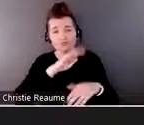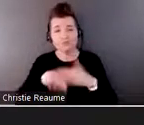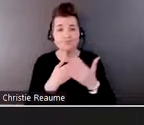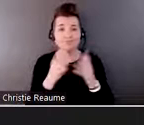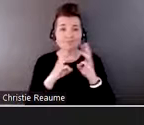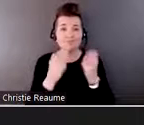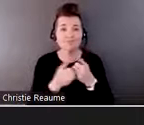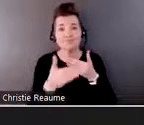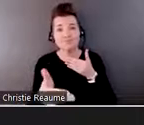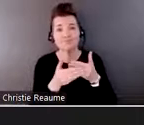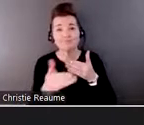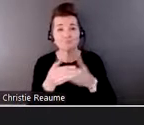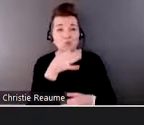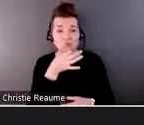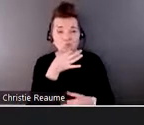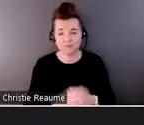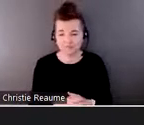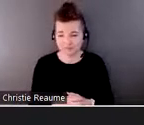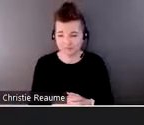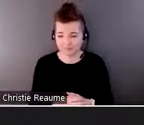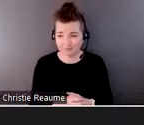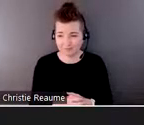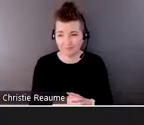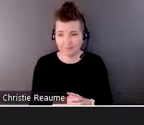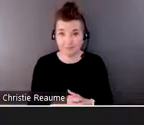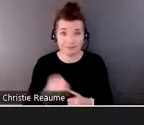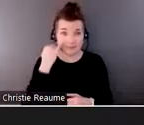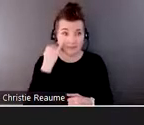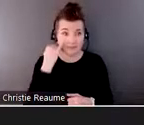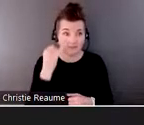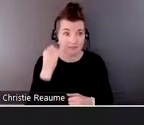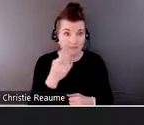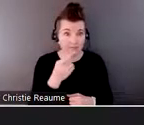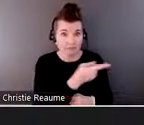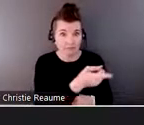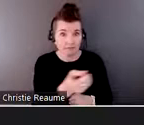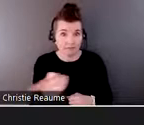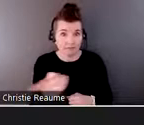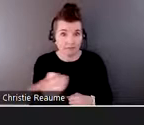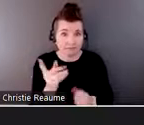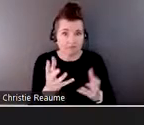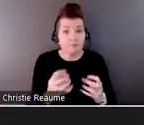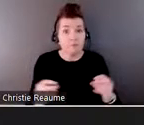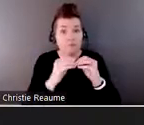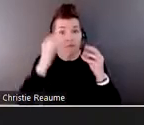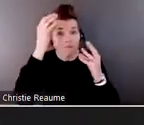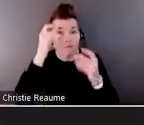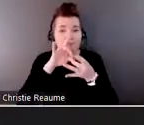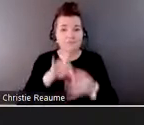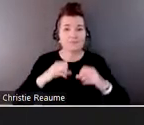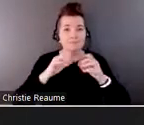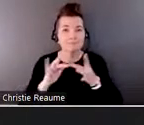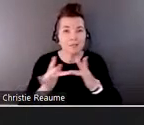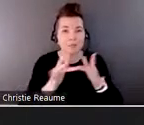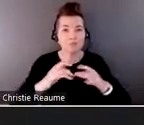We are also interested, if anyone is interested to get further information around the Cybersecurity Awareness Month, we have the hashtag there